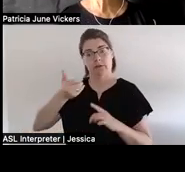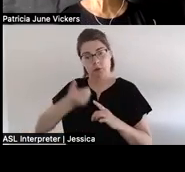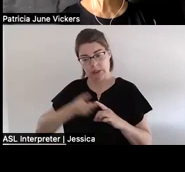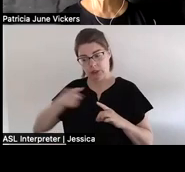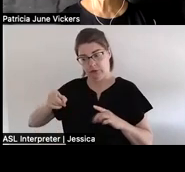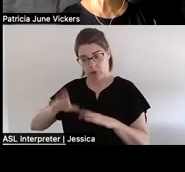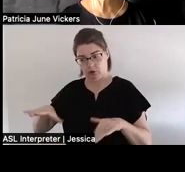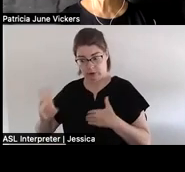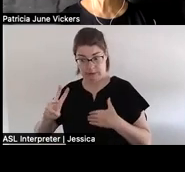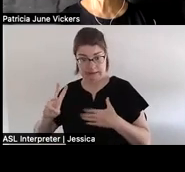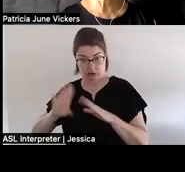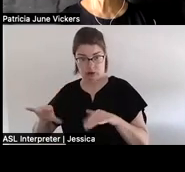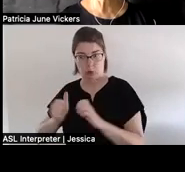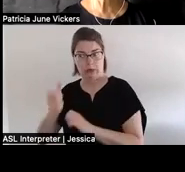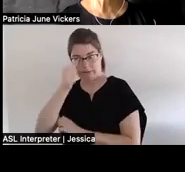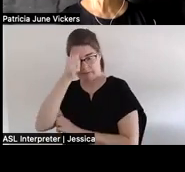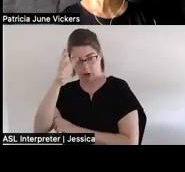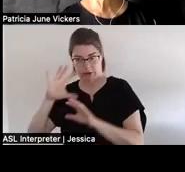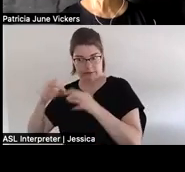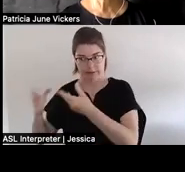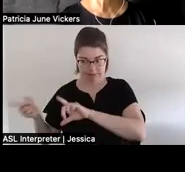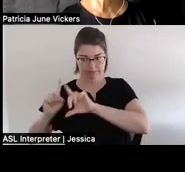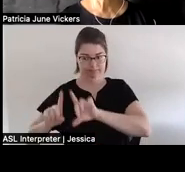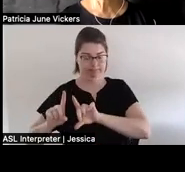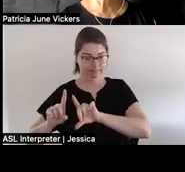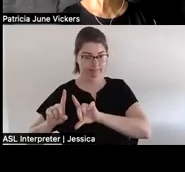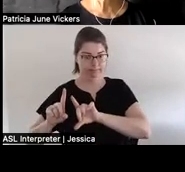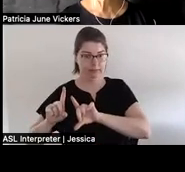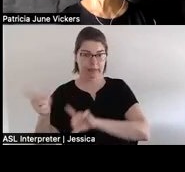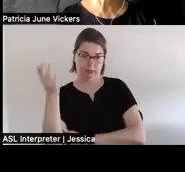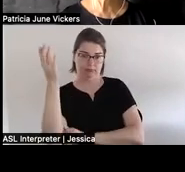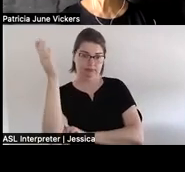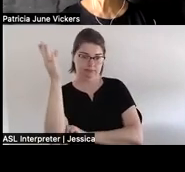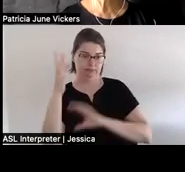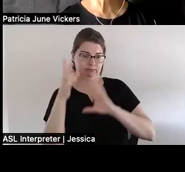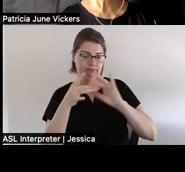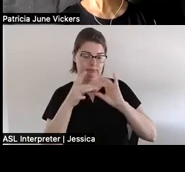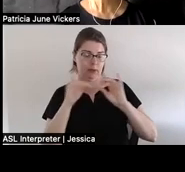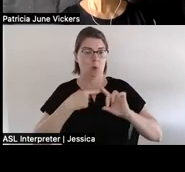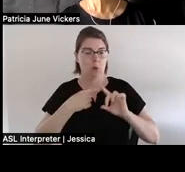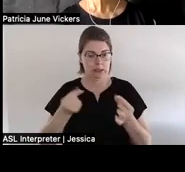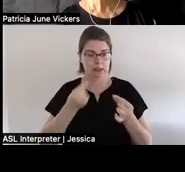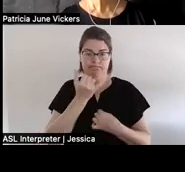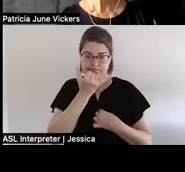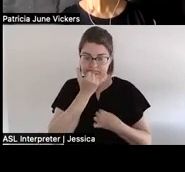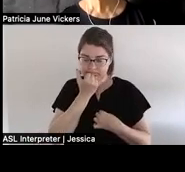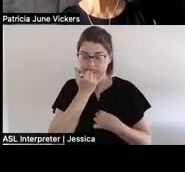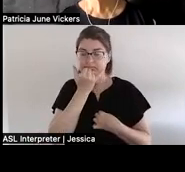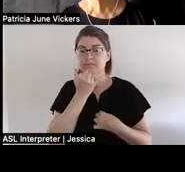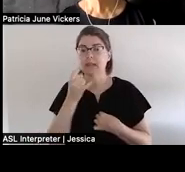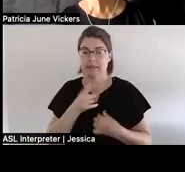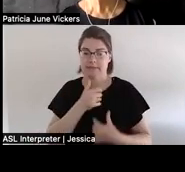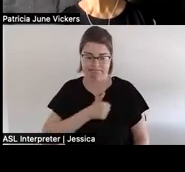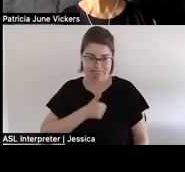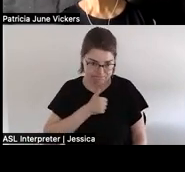children with their father's side to speak to what they'd done that it was wrong and that they were